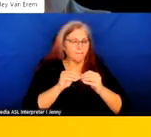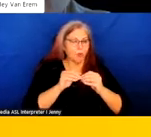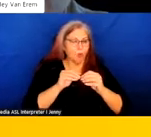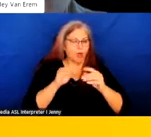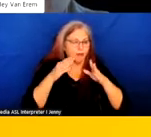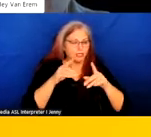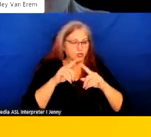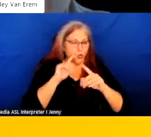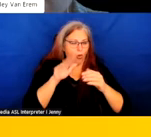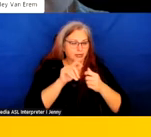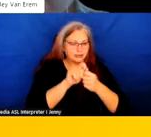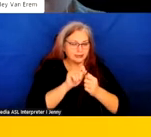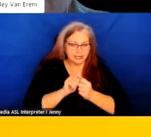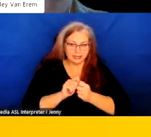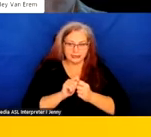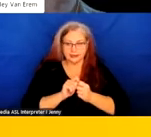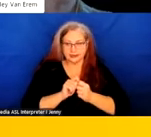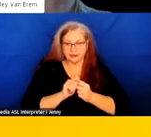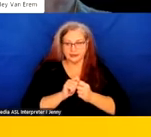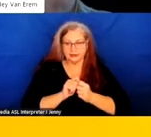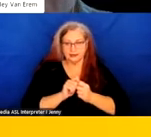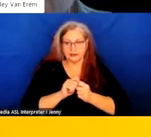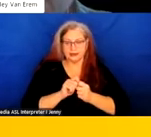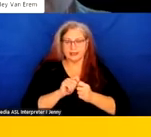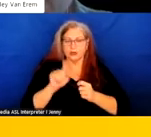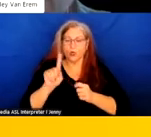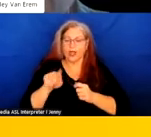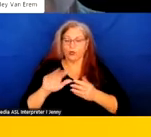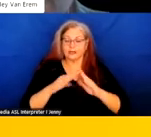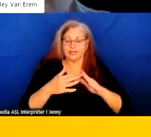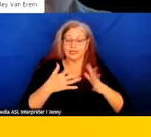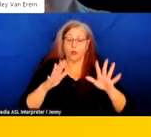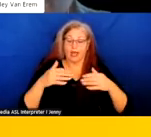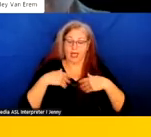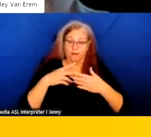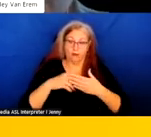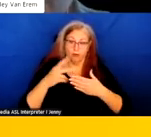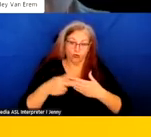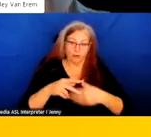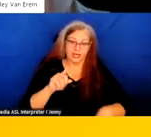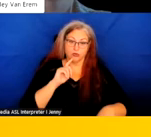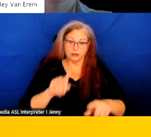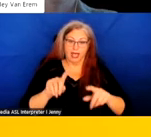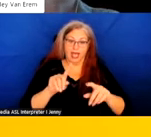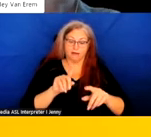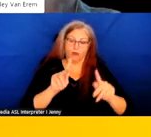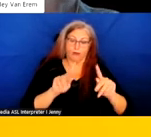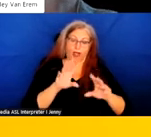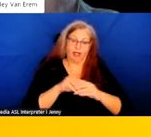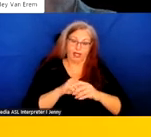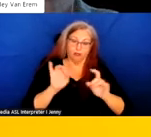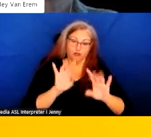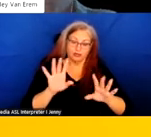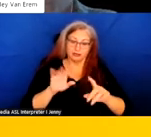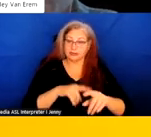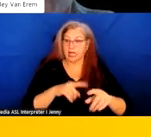questions and a lot of this, um, where cities have programs to respond to people within crisis. Their